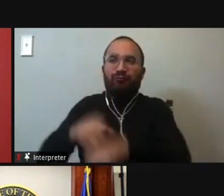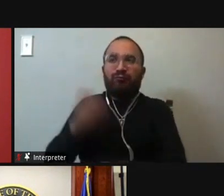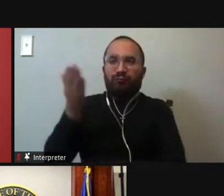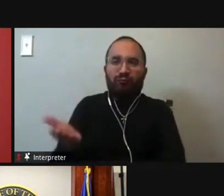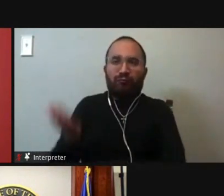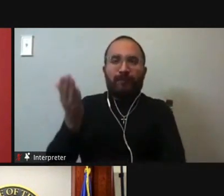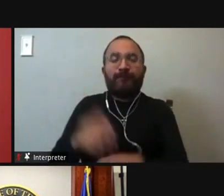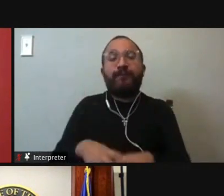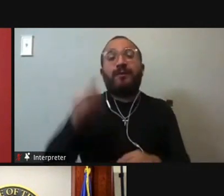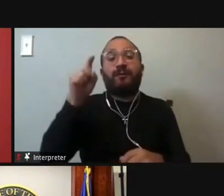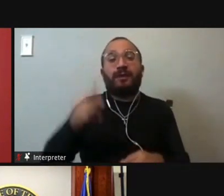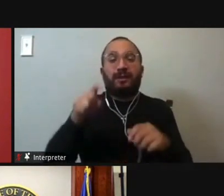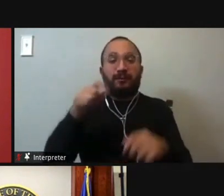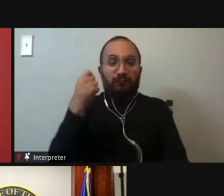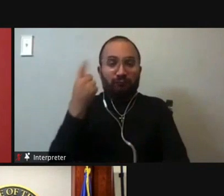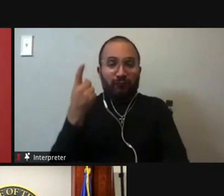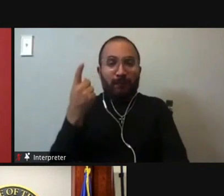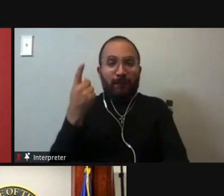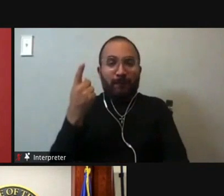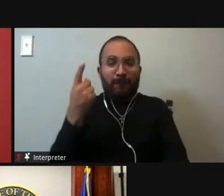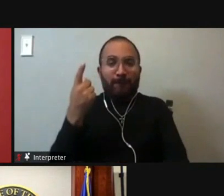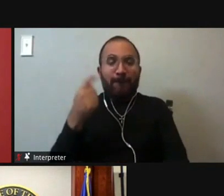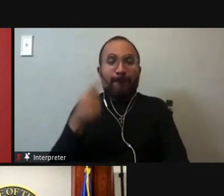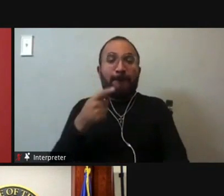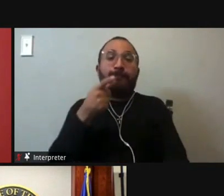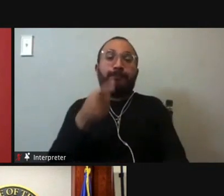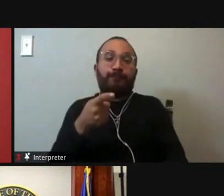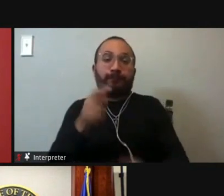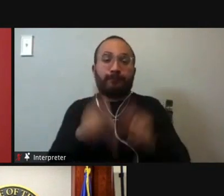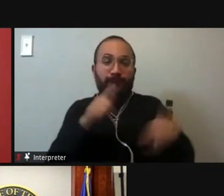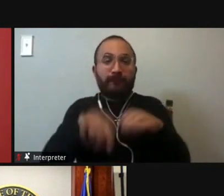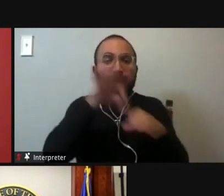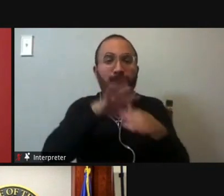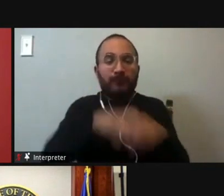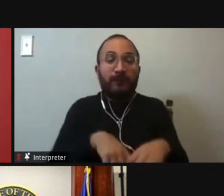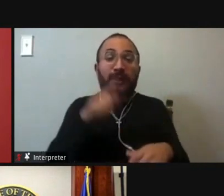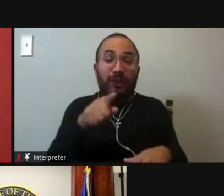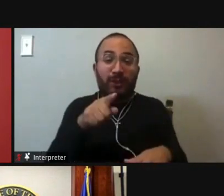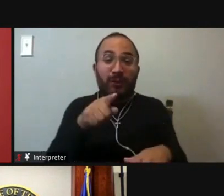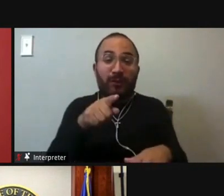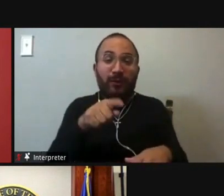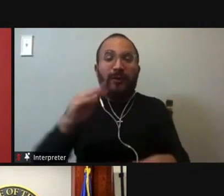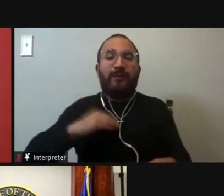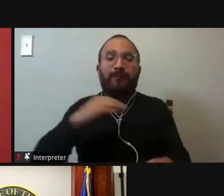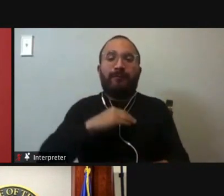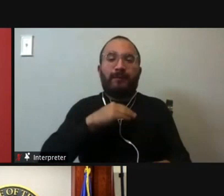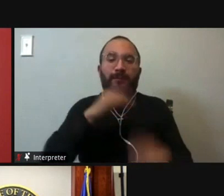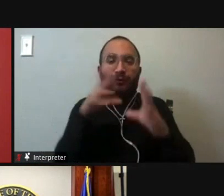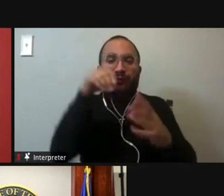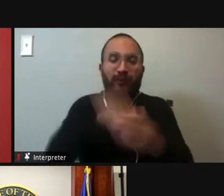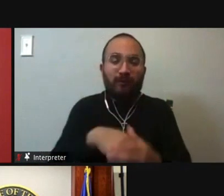need to understand, and you as voters, is that you are members of a part of history